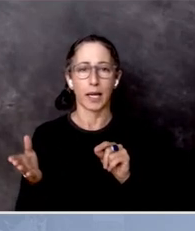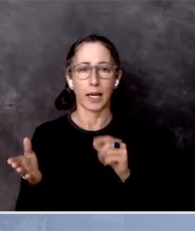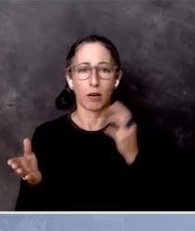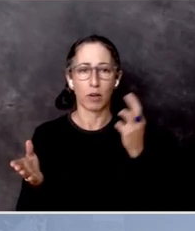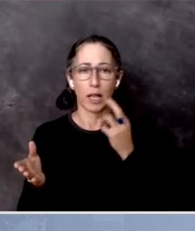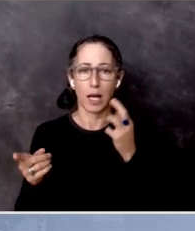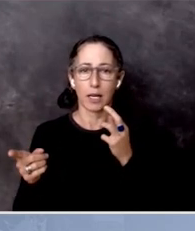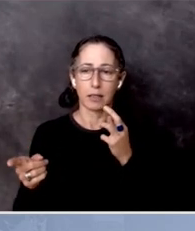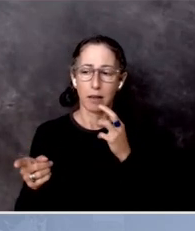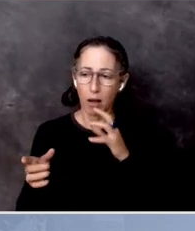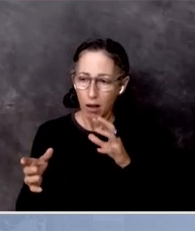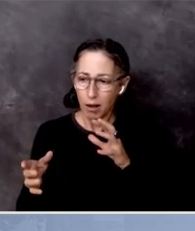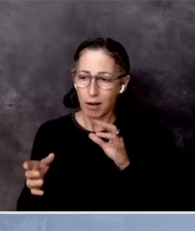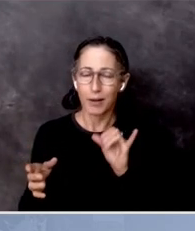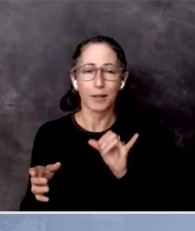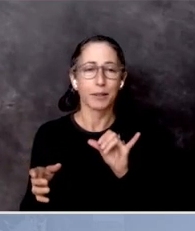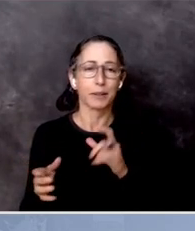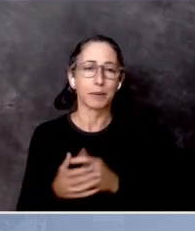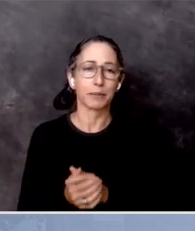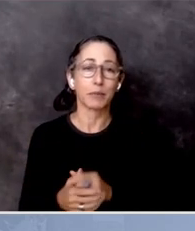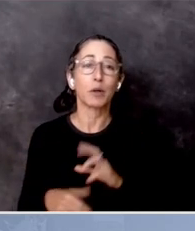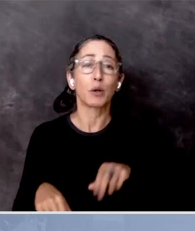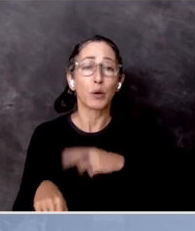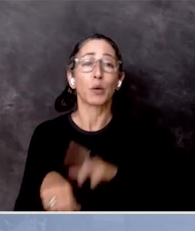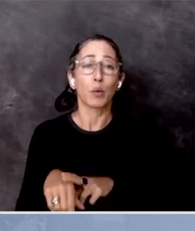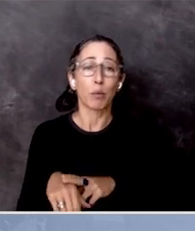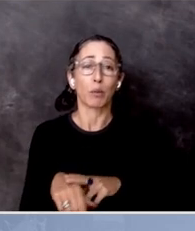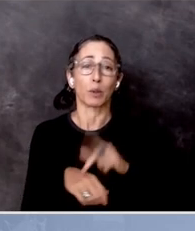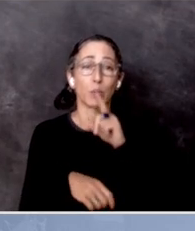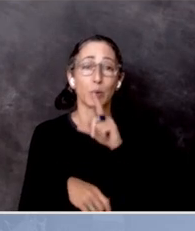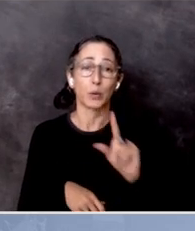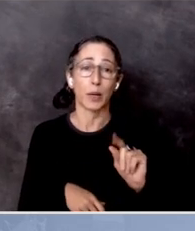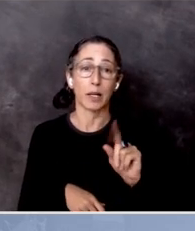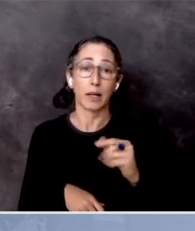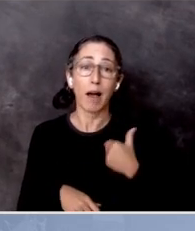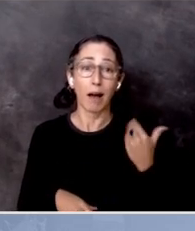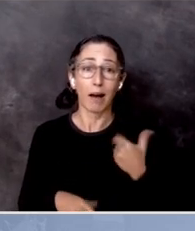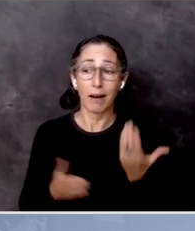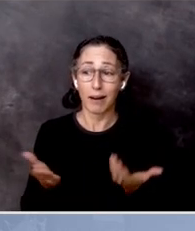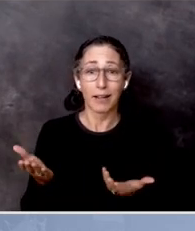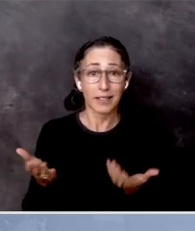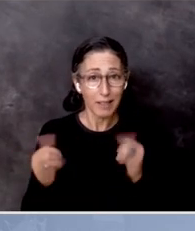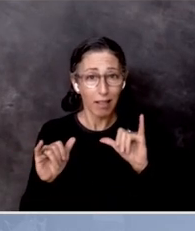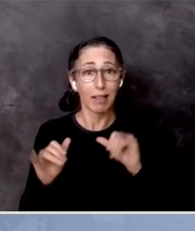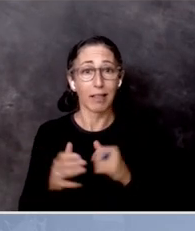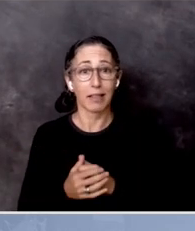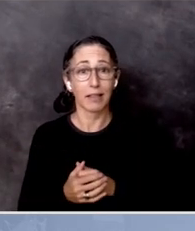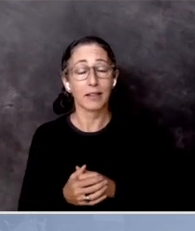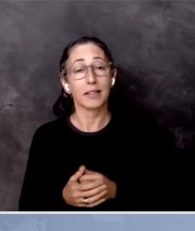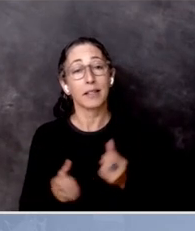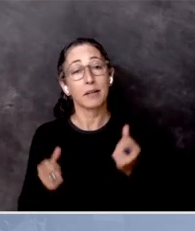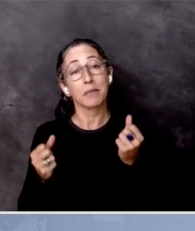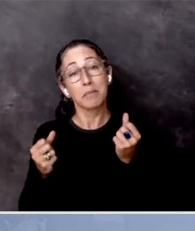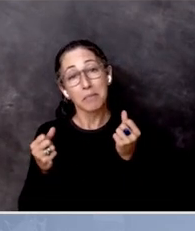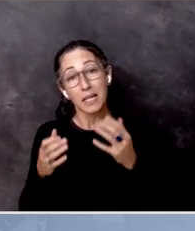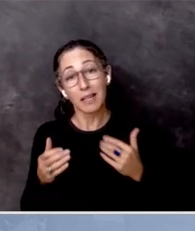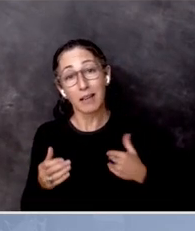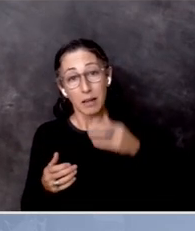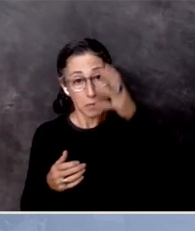Right? Because they're young. A lot of the young men you speak of,